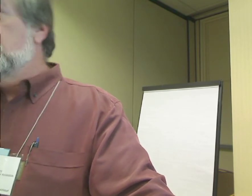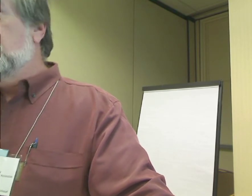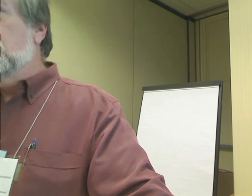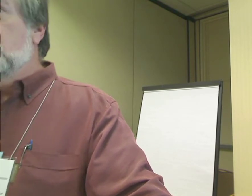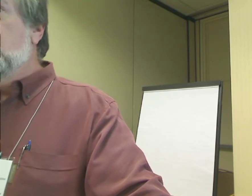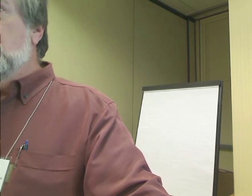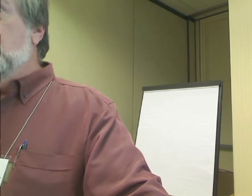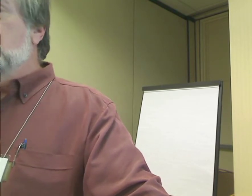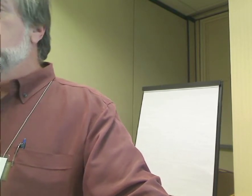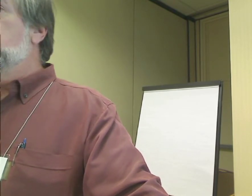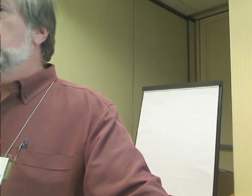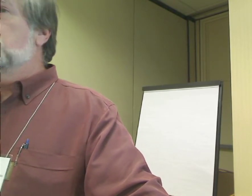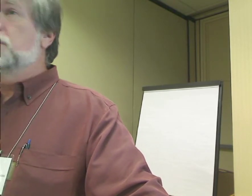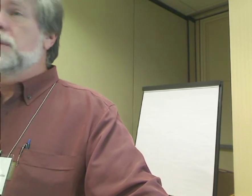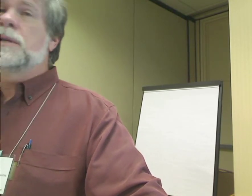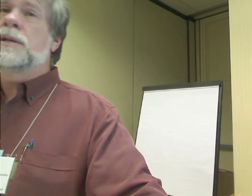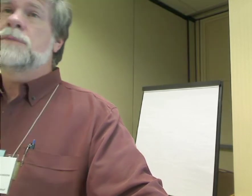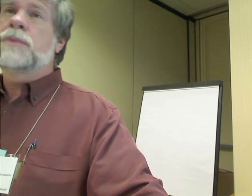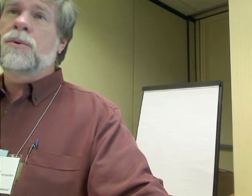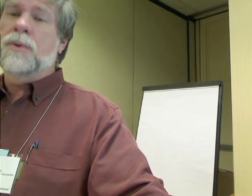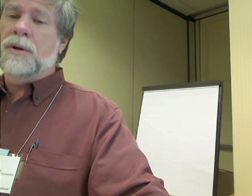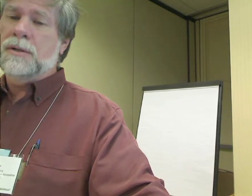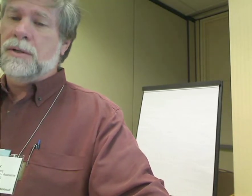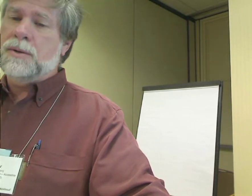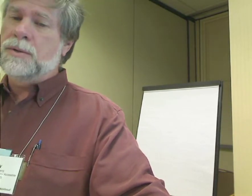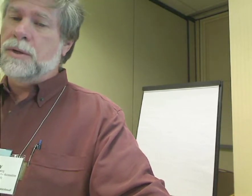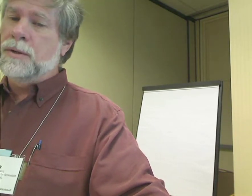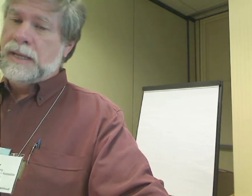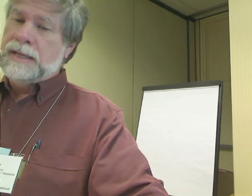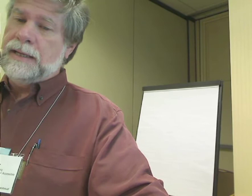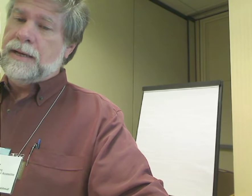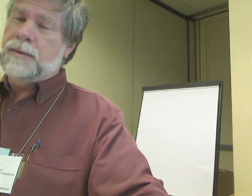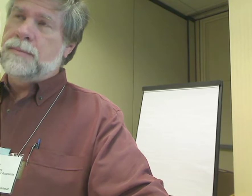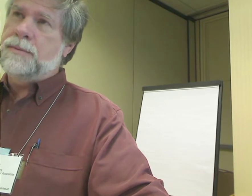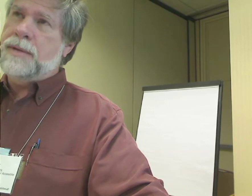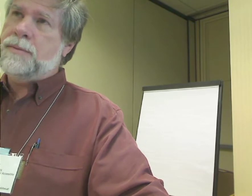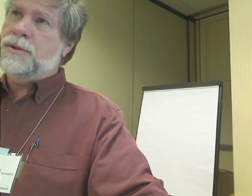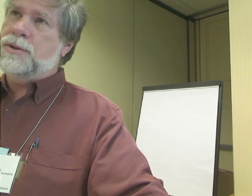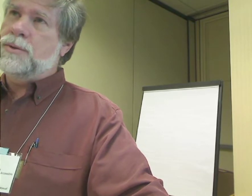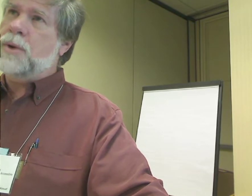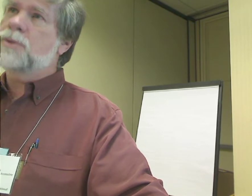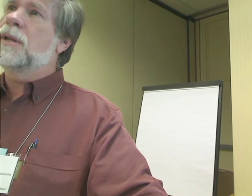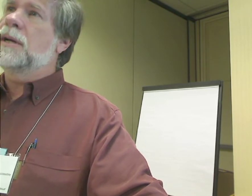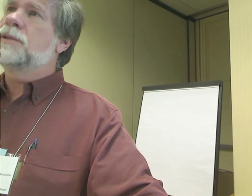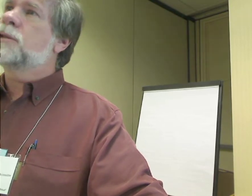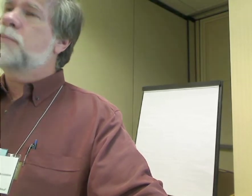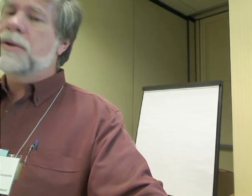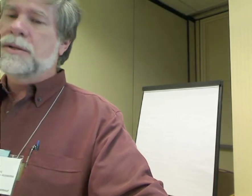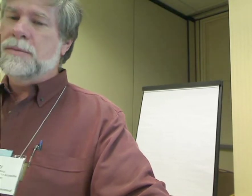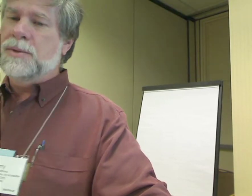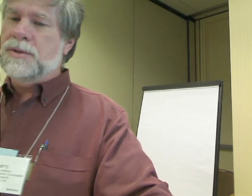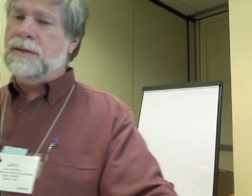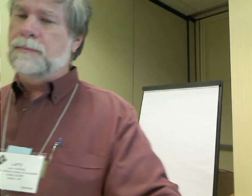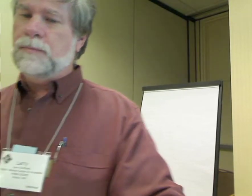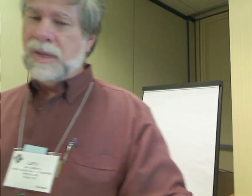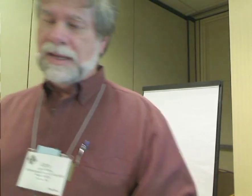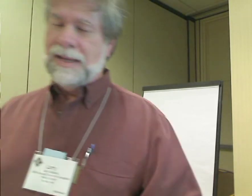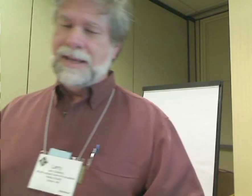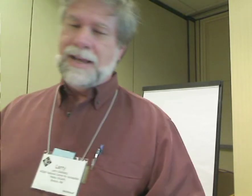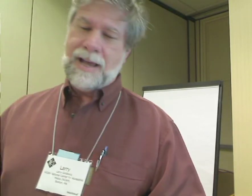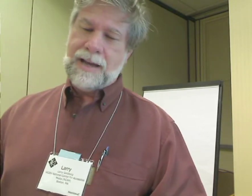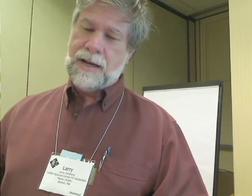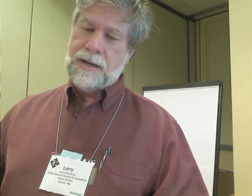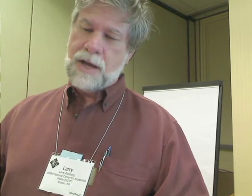of what technology can do for people with disabilities, people who are older, to be able to personalize their experience at a museum.